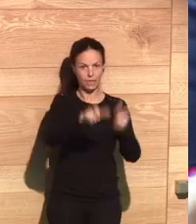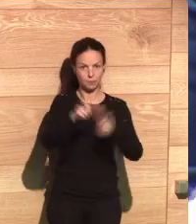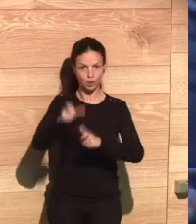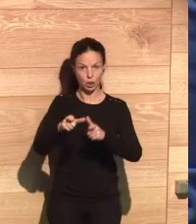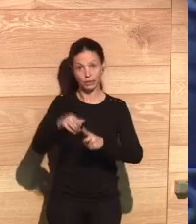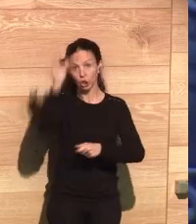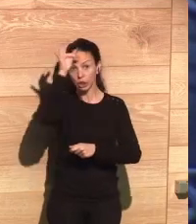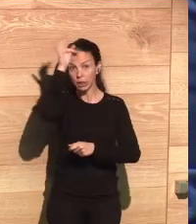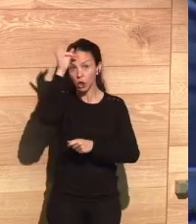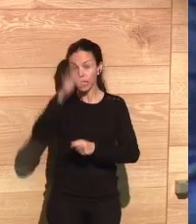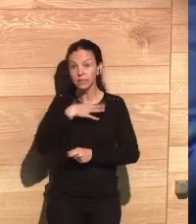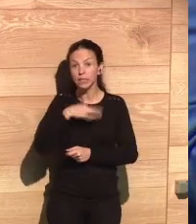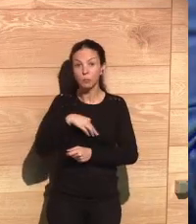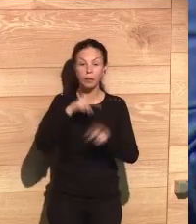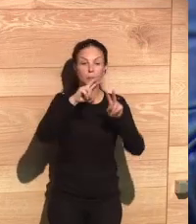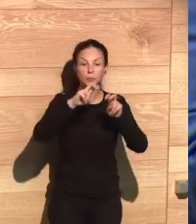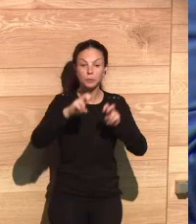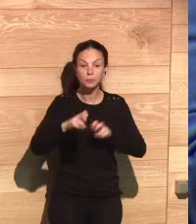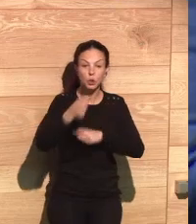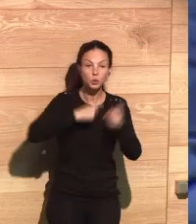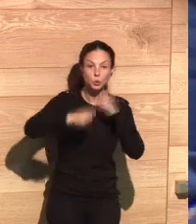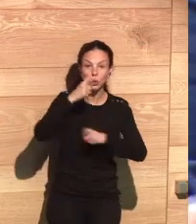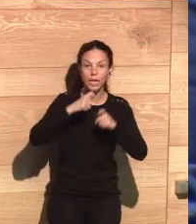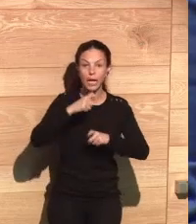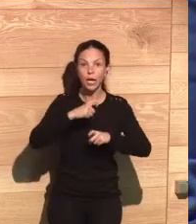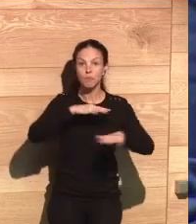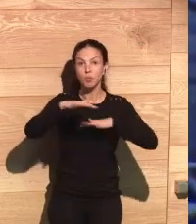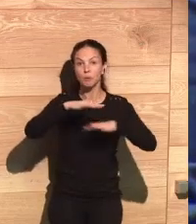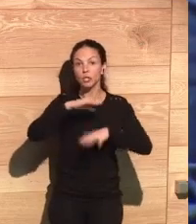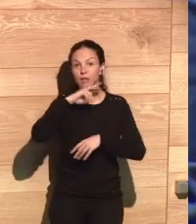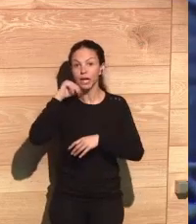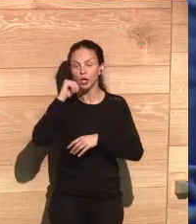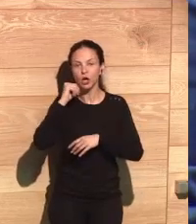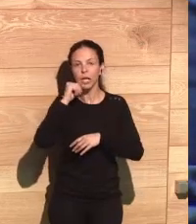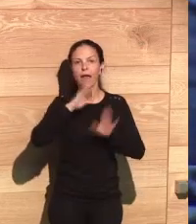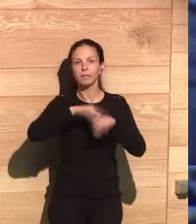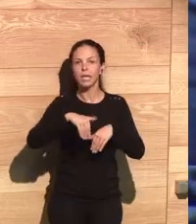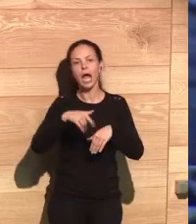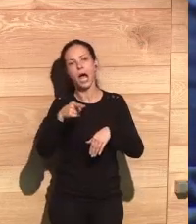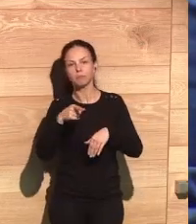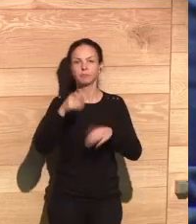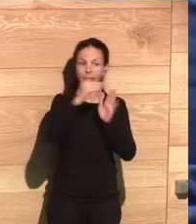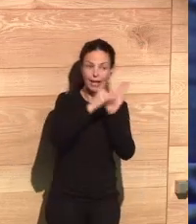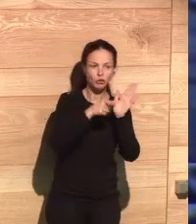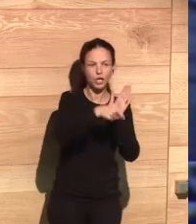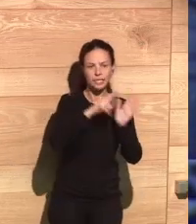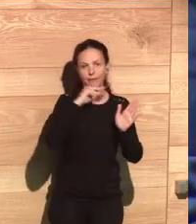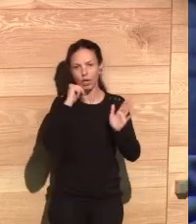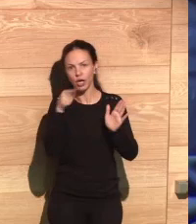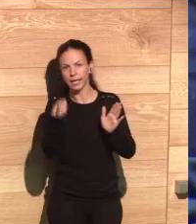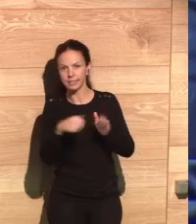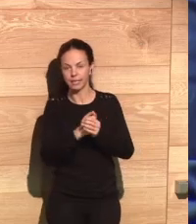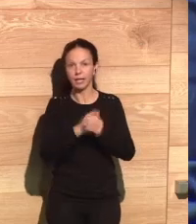advertising to people. So we could maybe look into the value flows or value